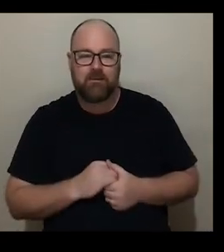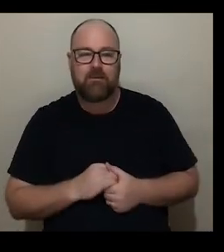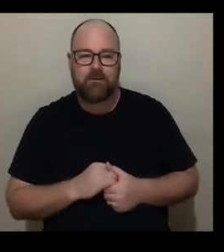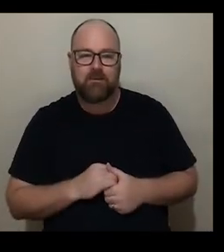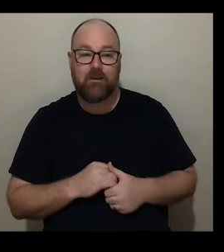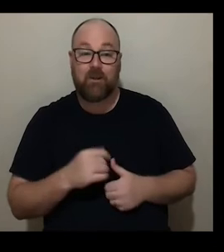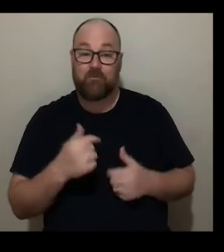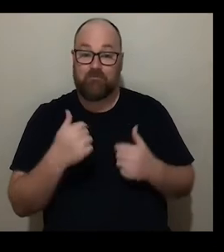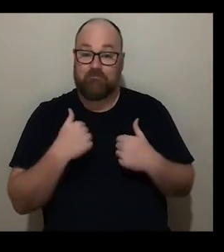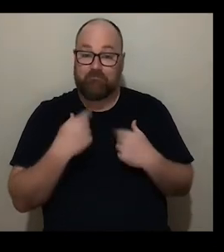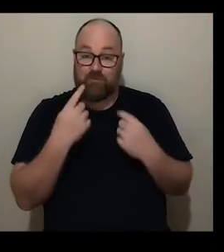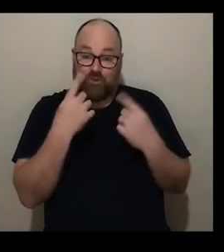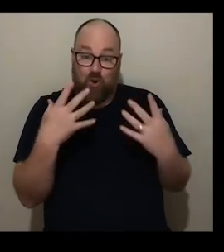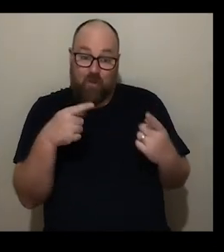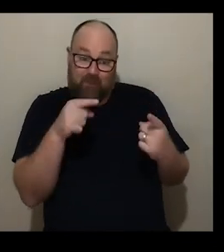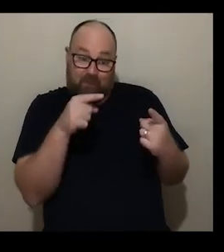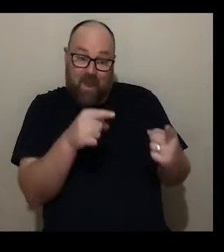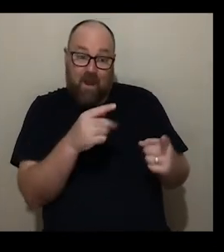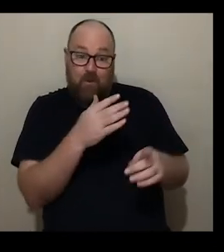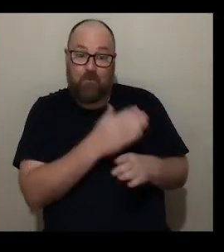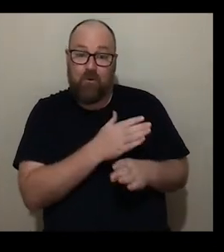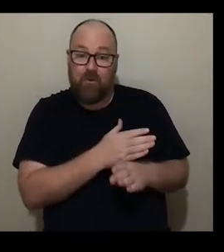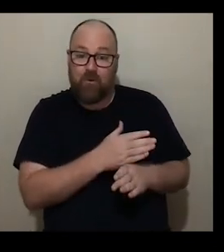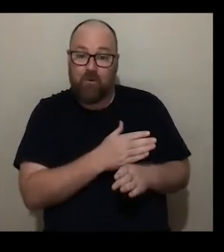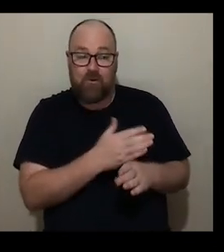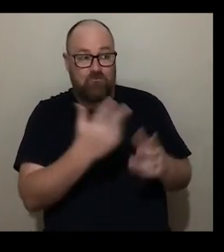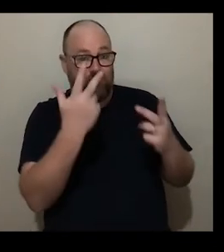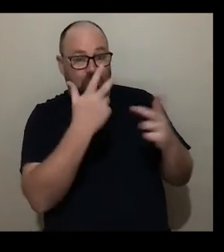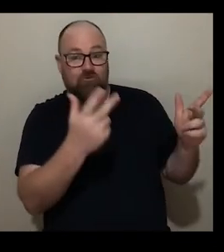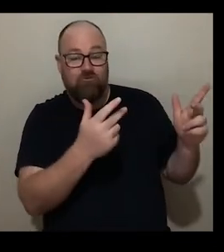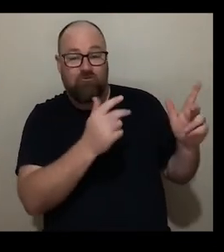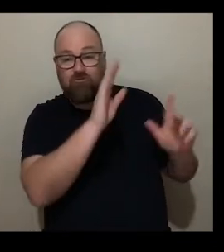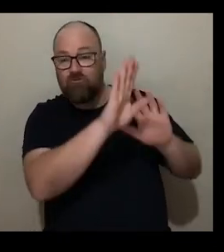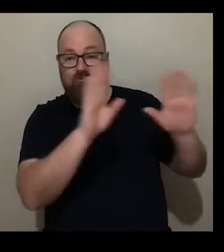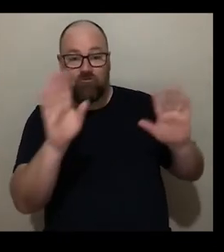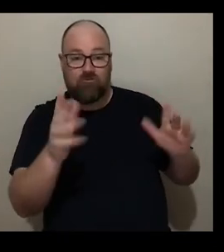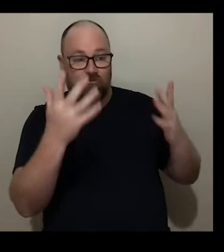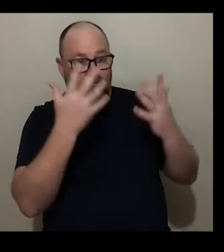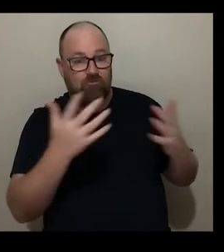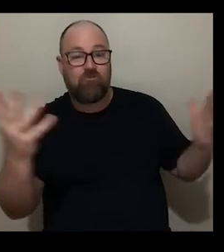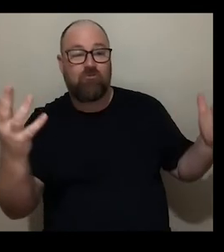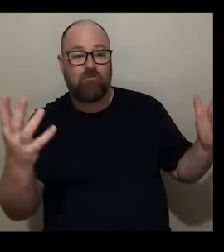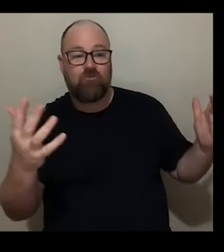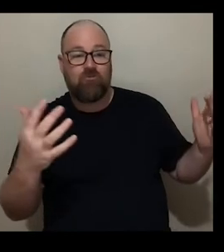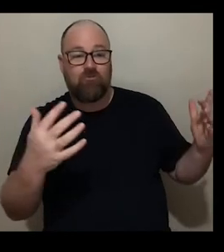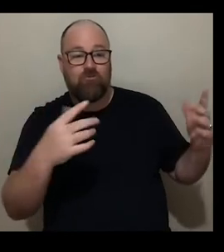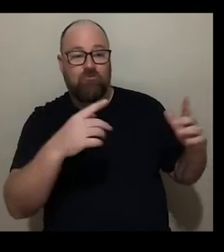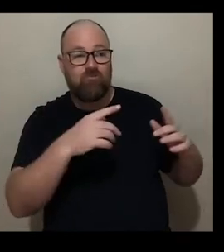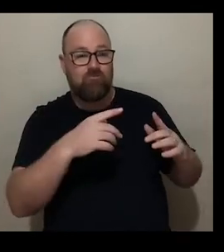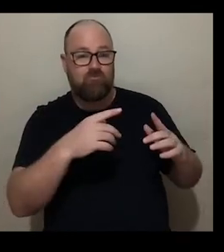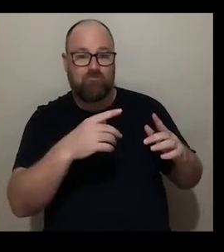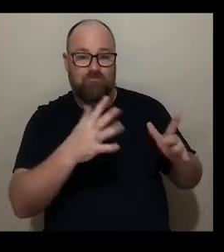showing this work publicly um to to communicate it to you know a wider audience